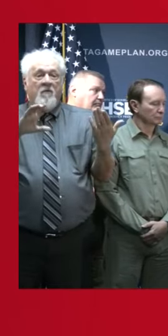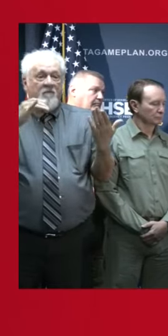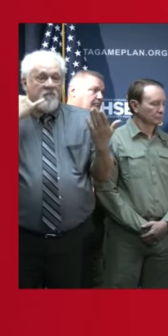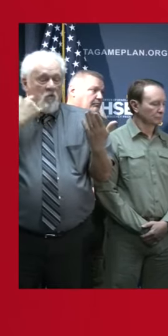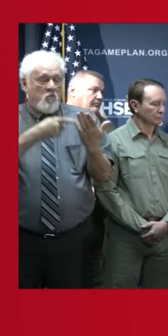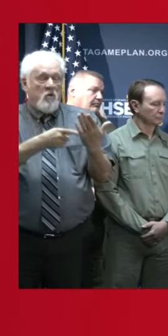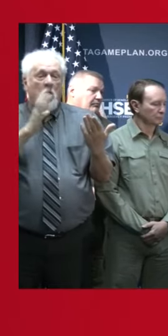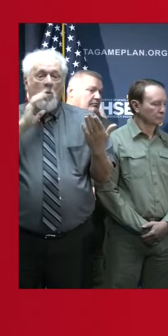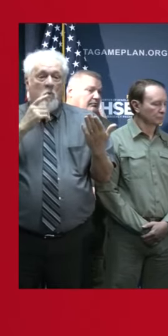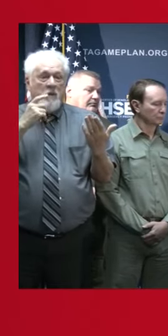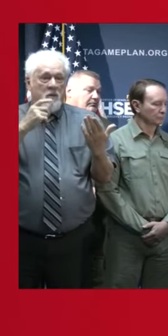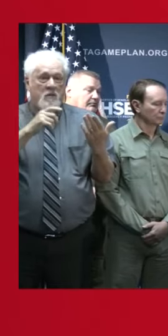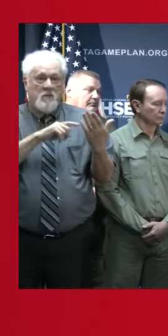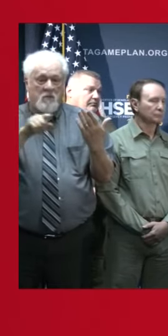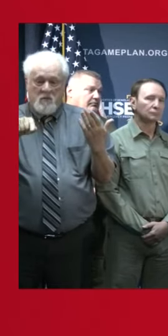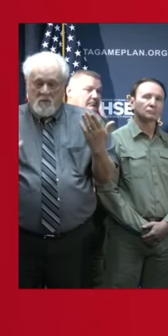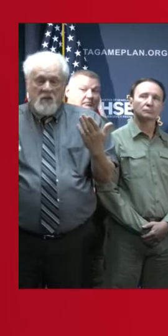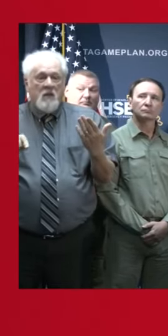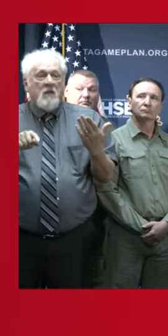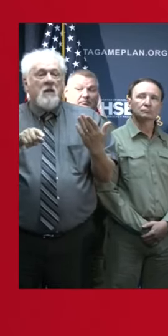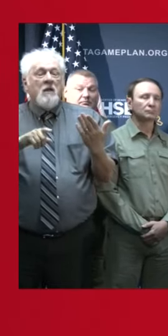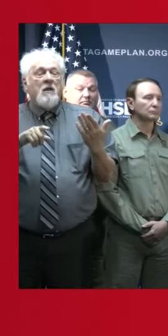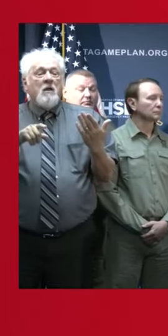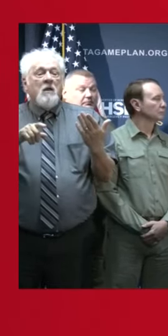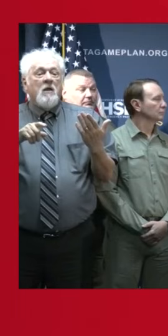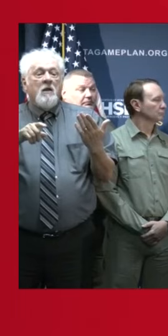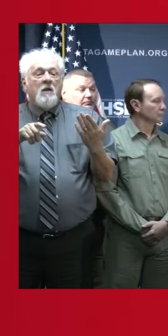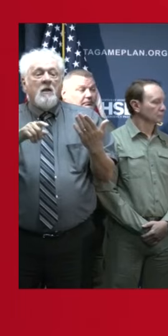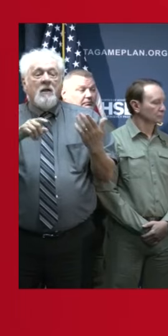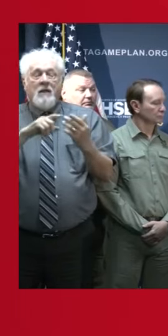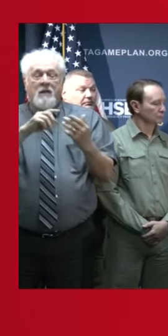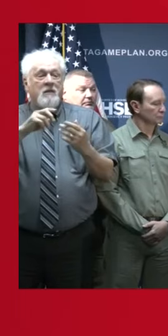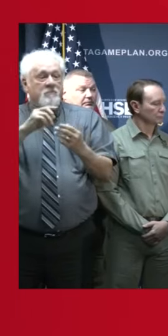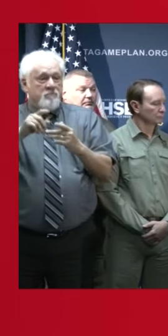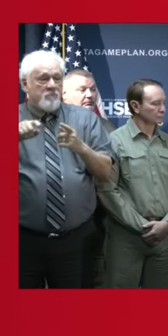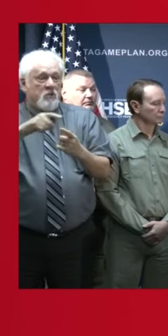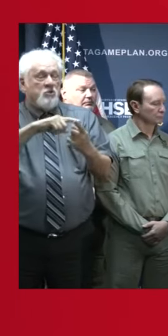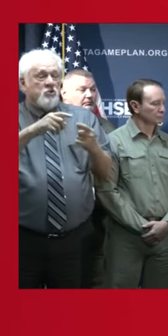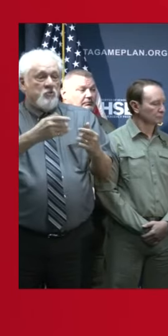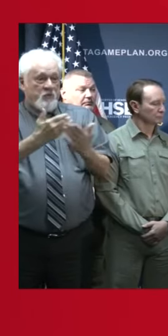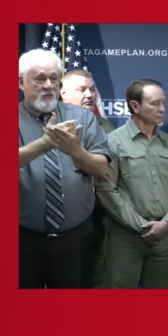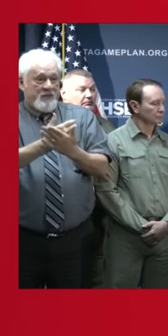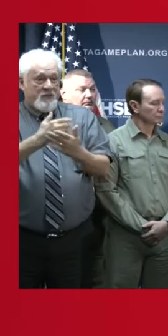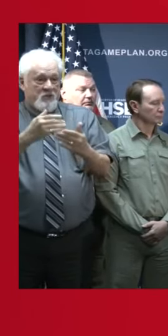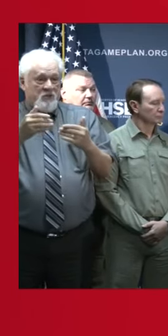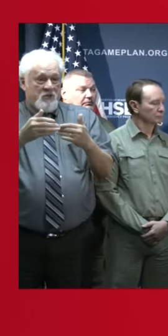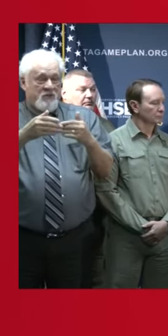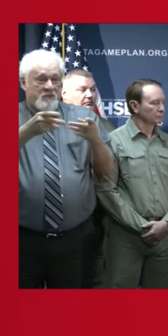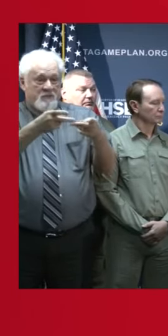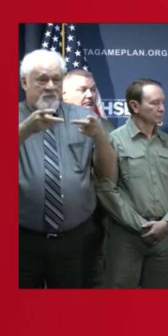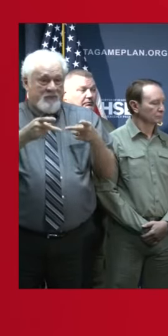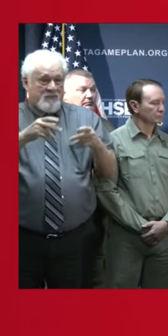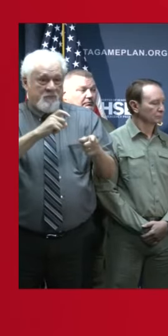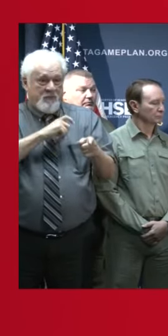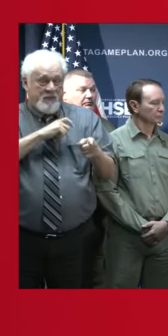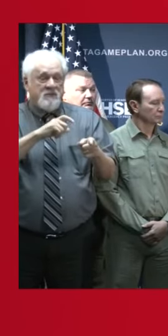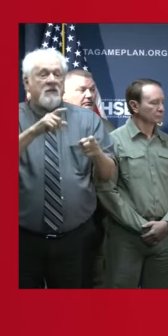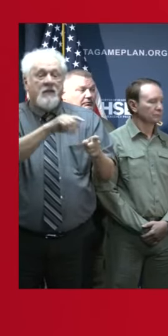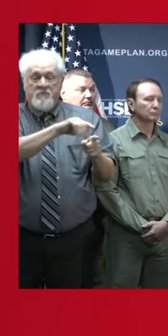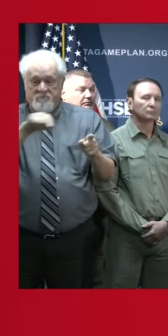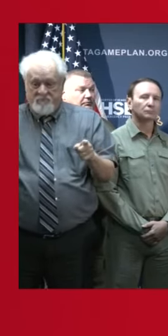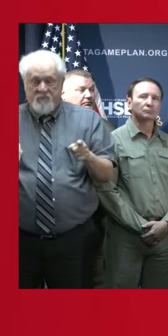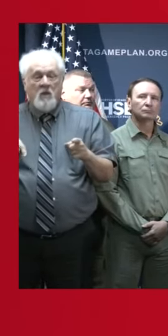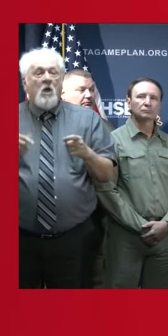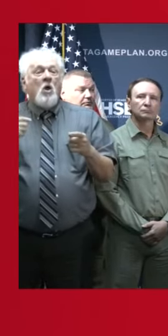it will track you to your nearest troop location so that way we can respond accordingly. We urge residents in southeast Louisiana specifically